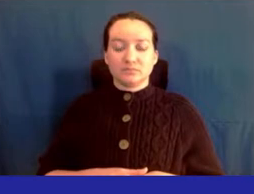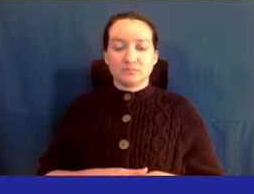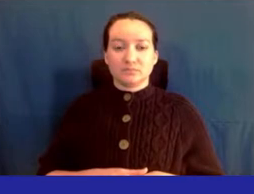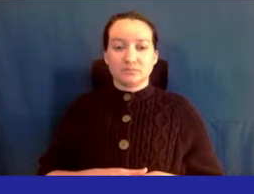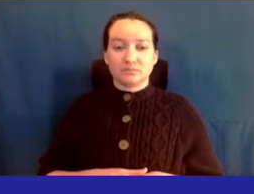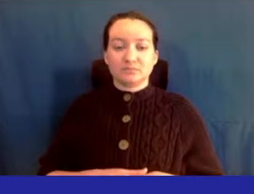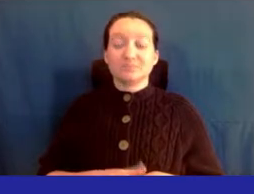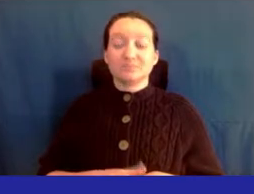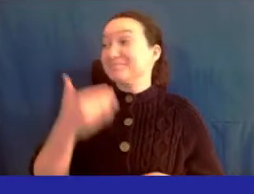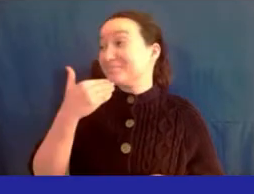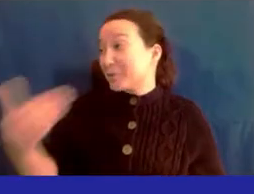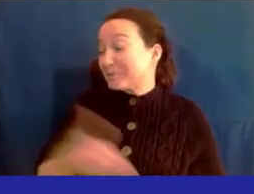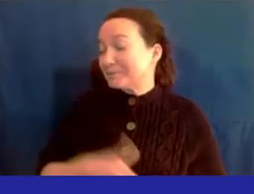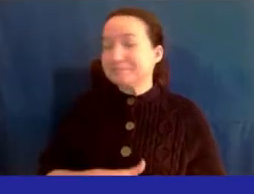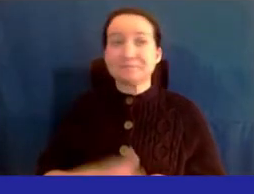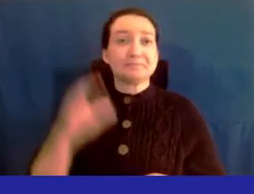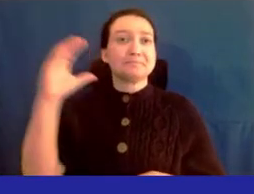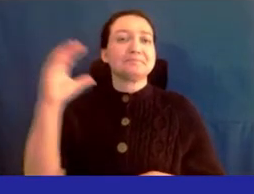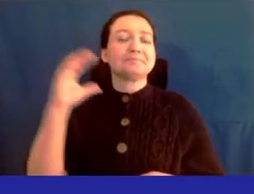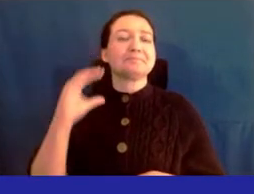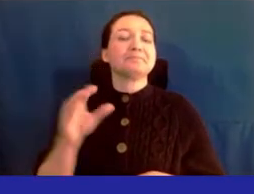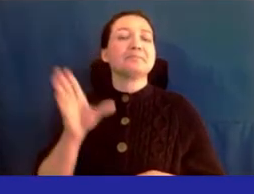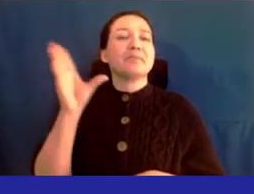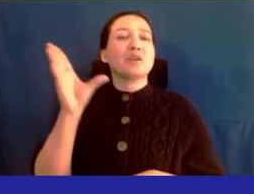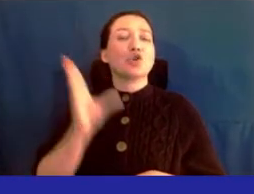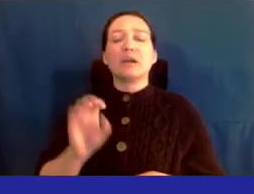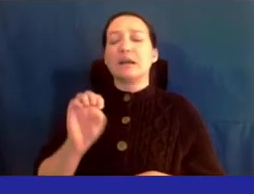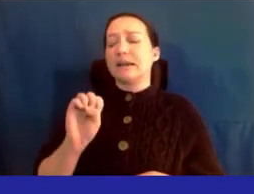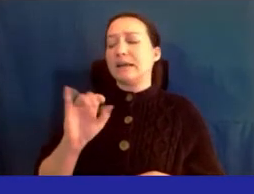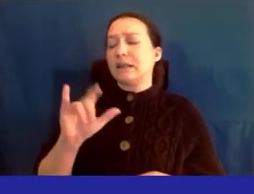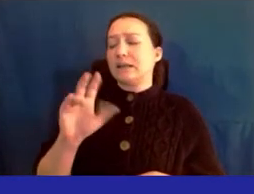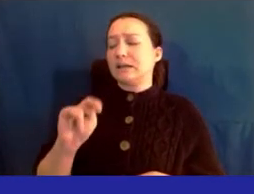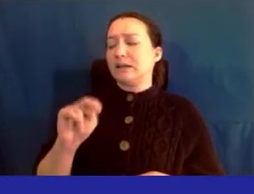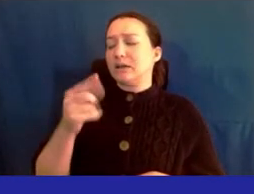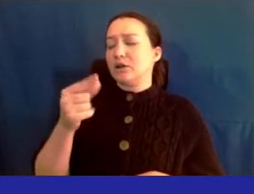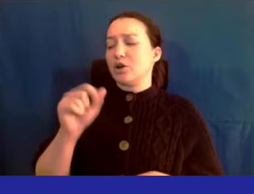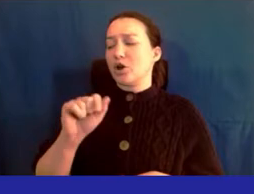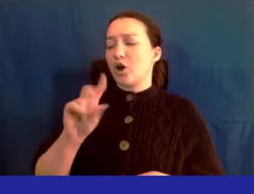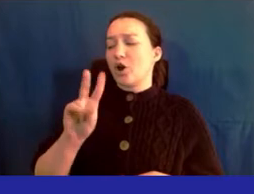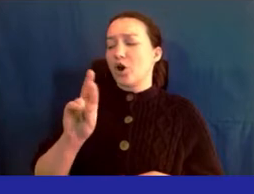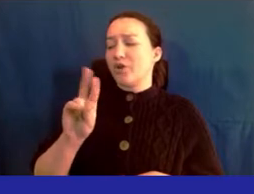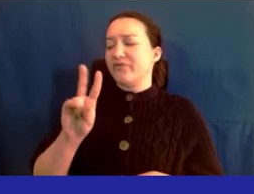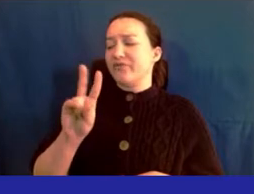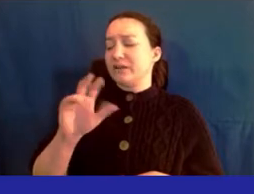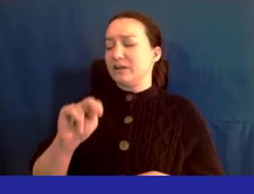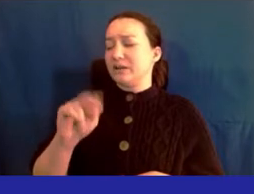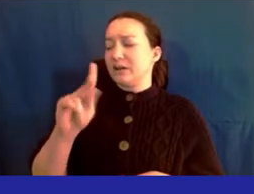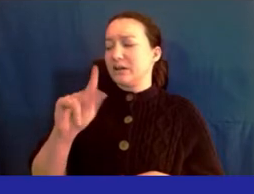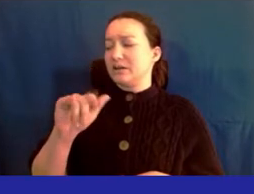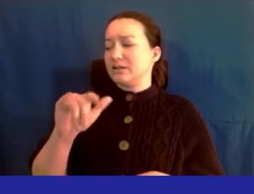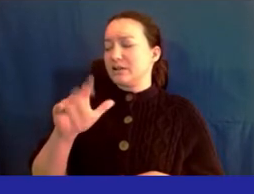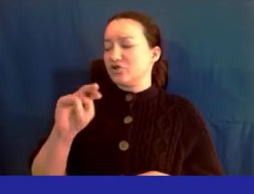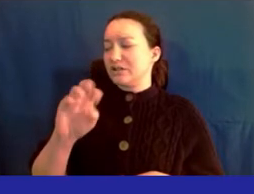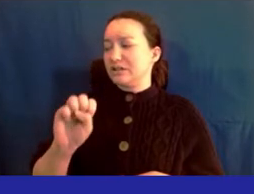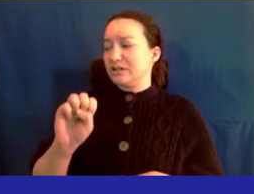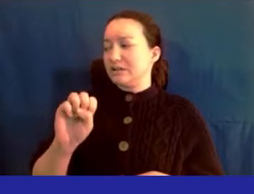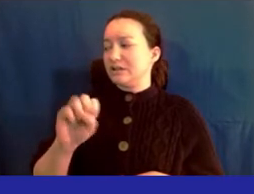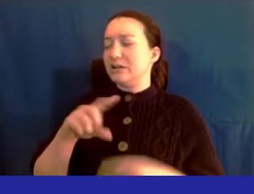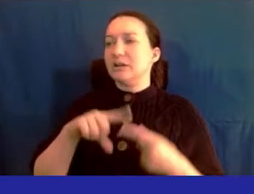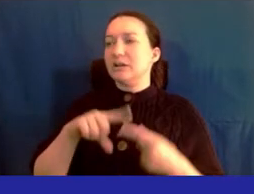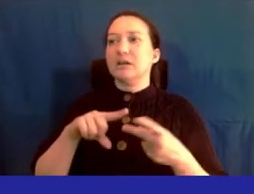Thank you. The next speaker is Eileen Garvin Kazanji, Senior Sales Executive from Schneps Media.